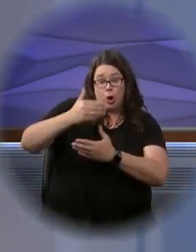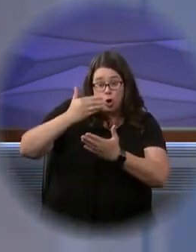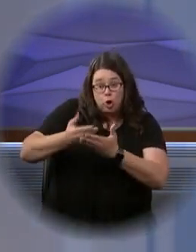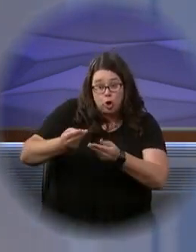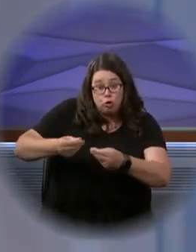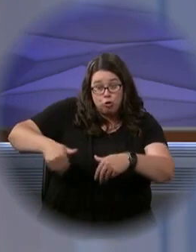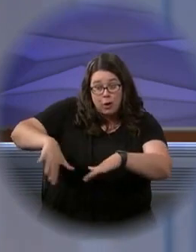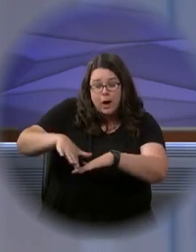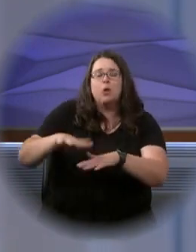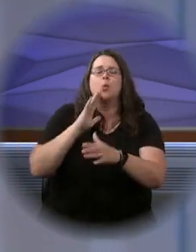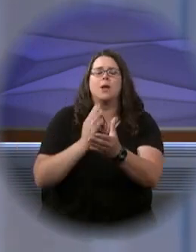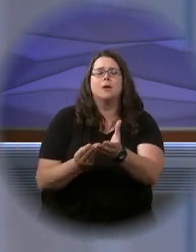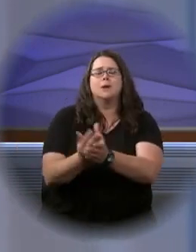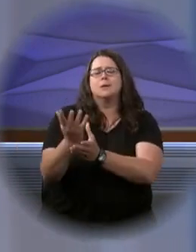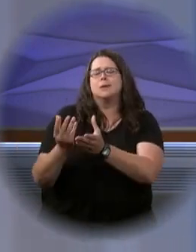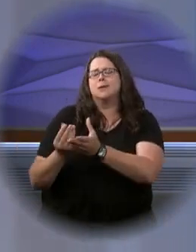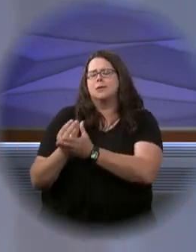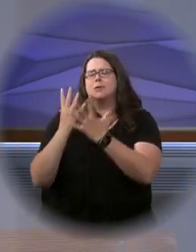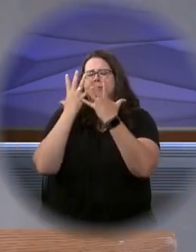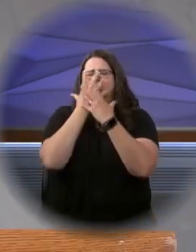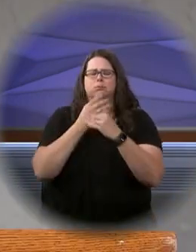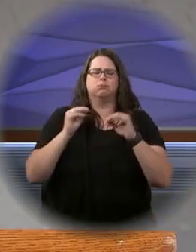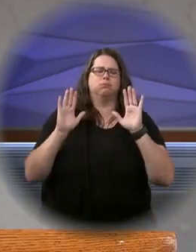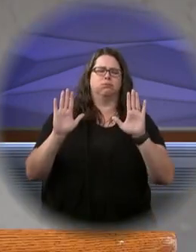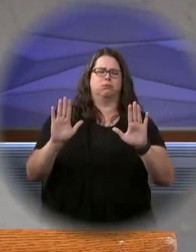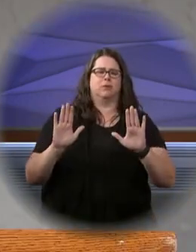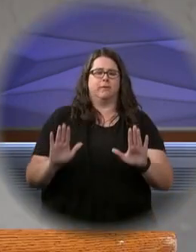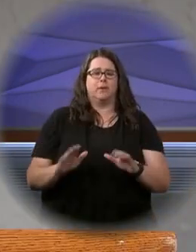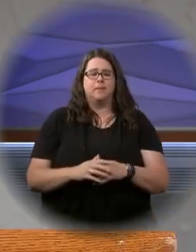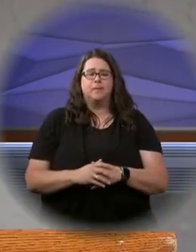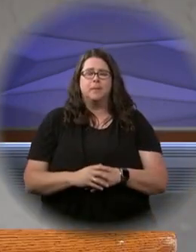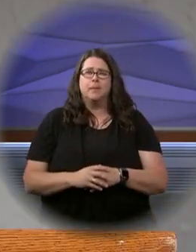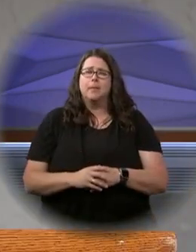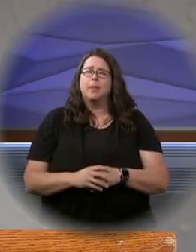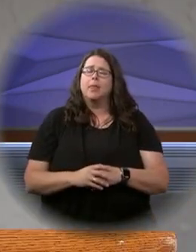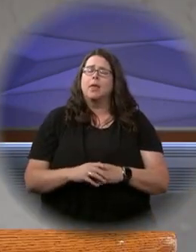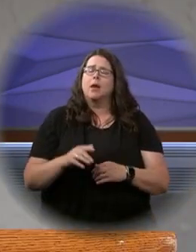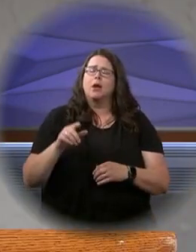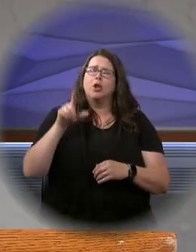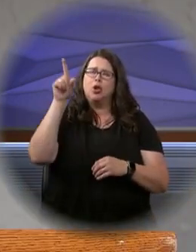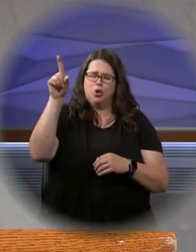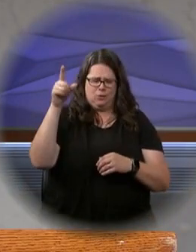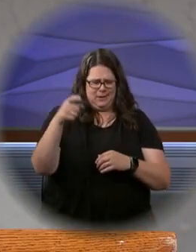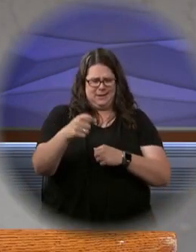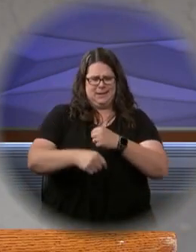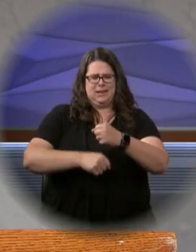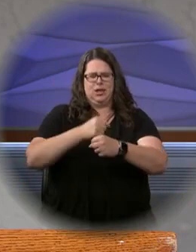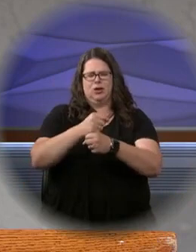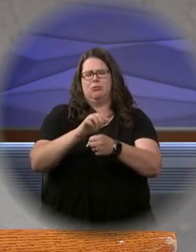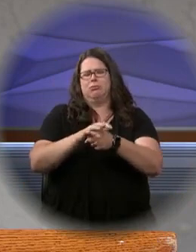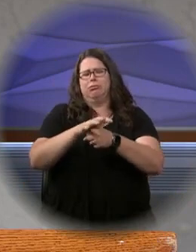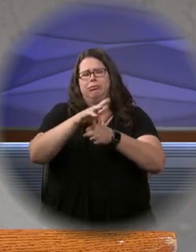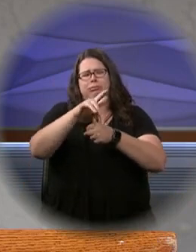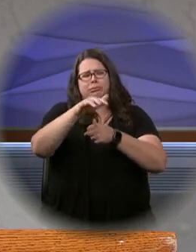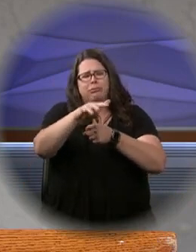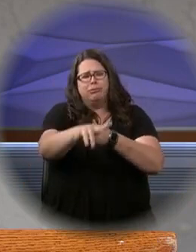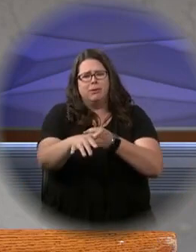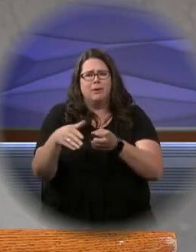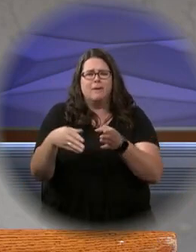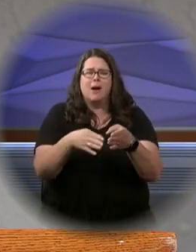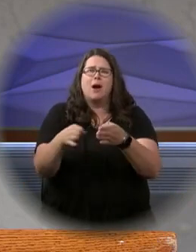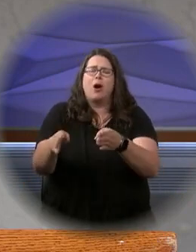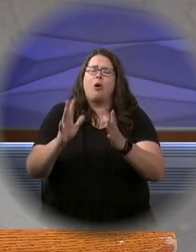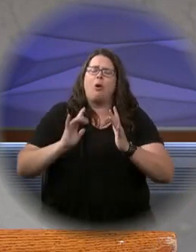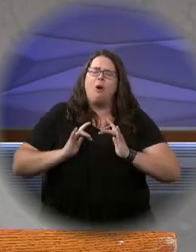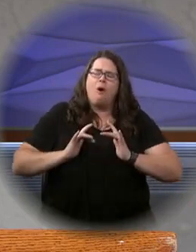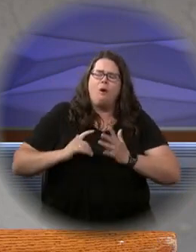ground will yield a fruitful harvest. You have crowned the year with your bounty, and your paths overflow with a